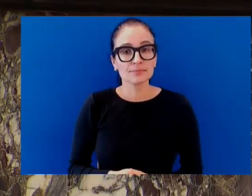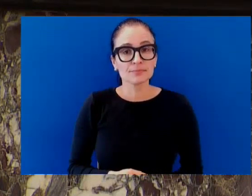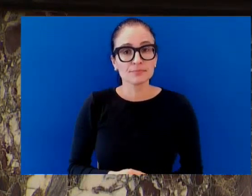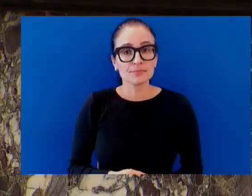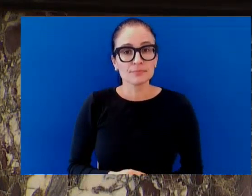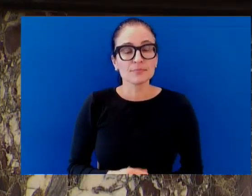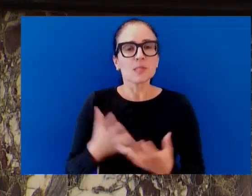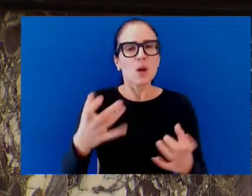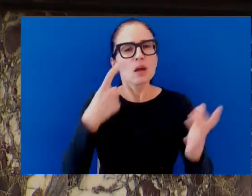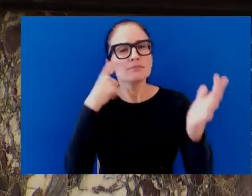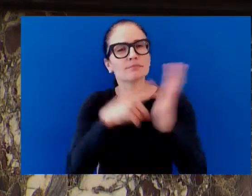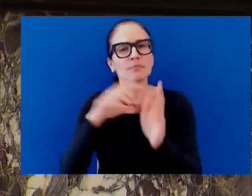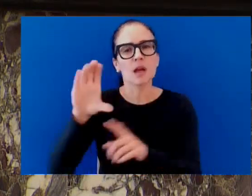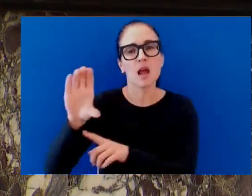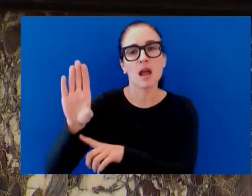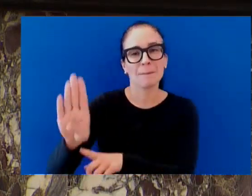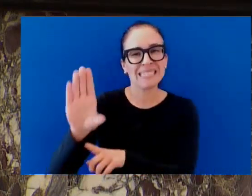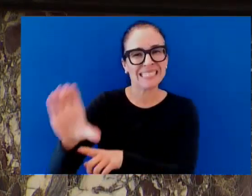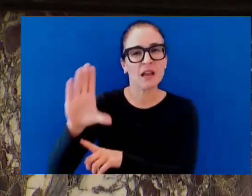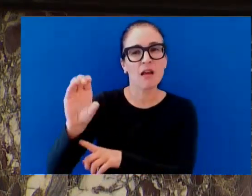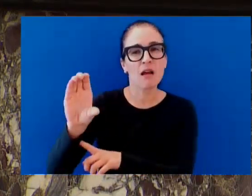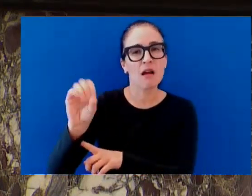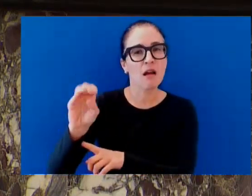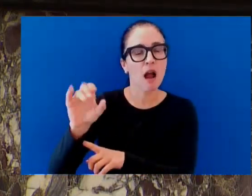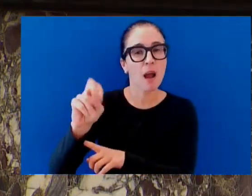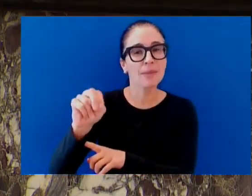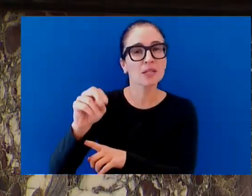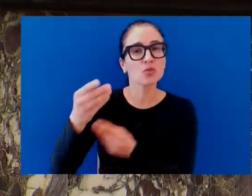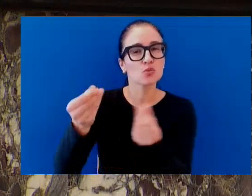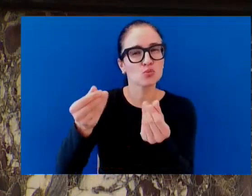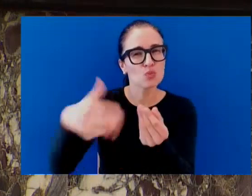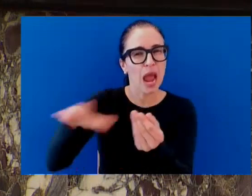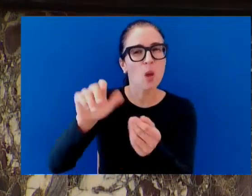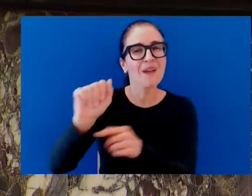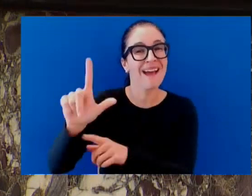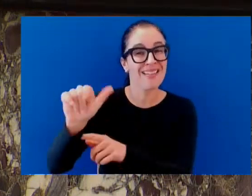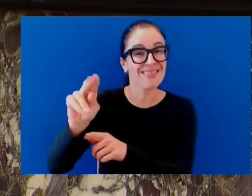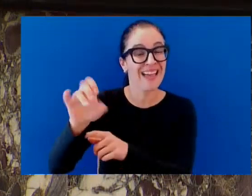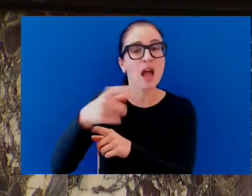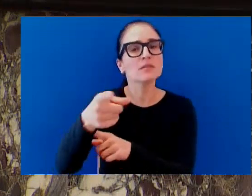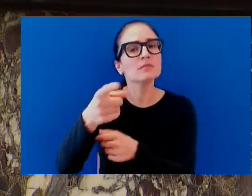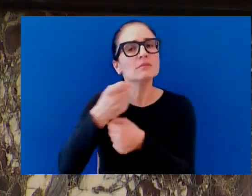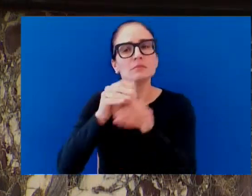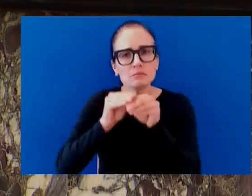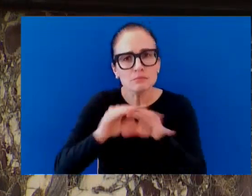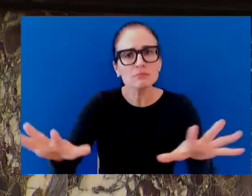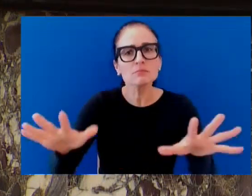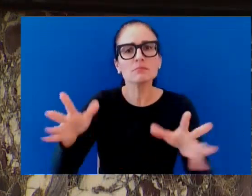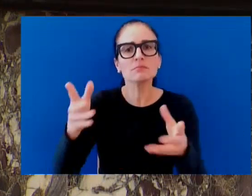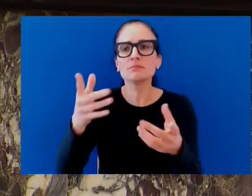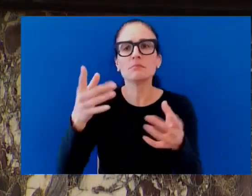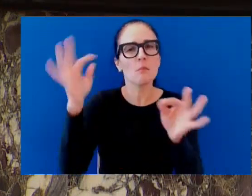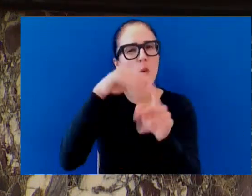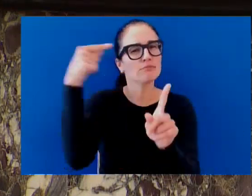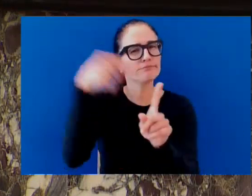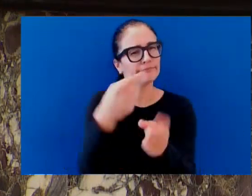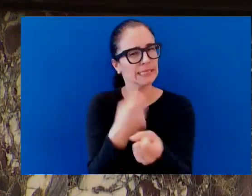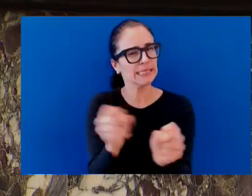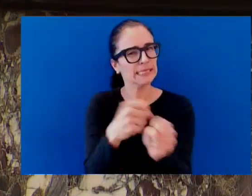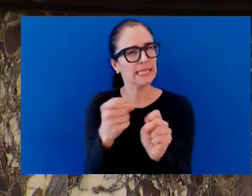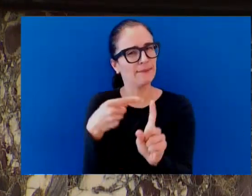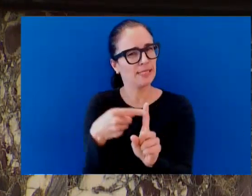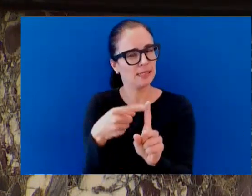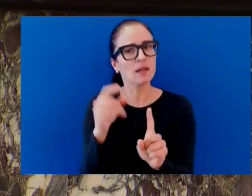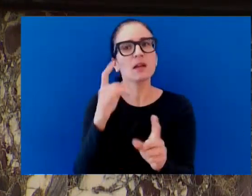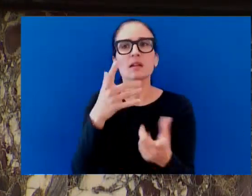of safety and spreading awareness about the risks of ground disturbance. Together, we aim to foster